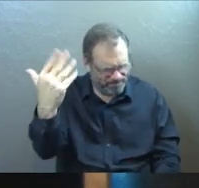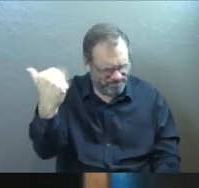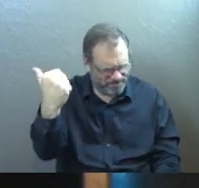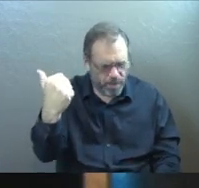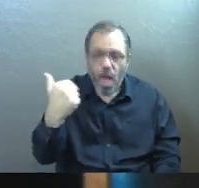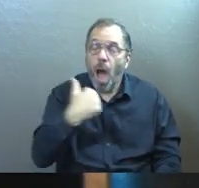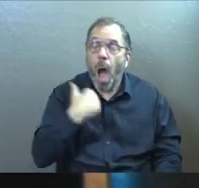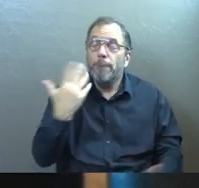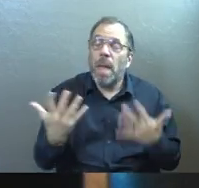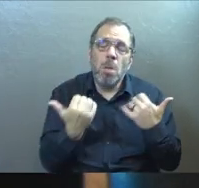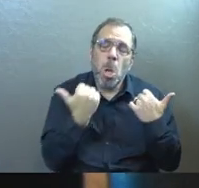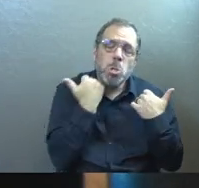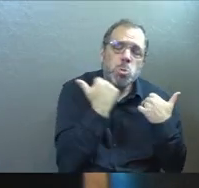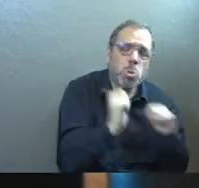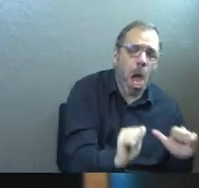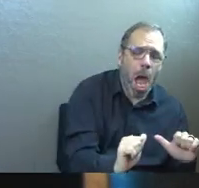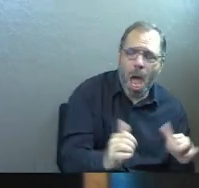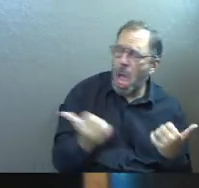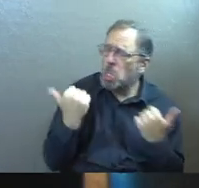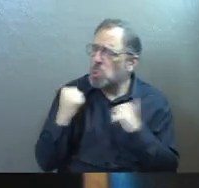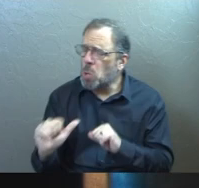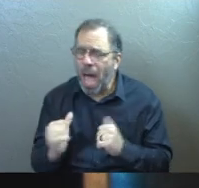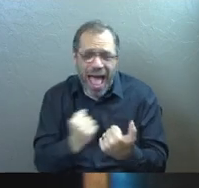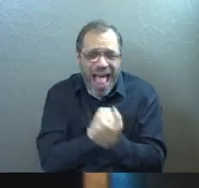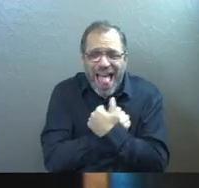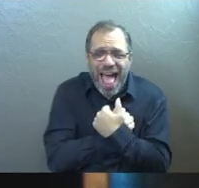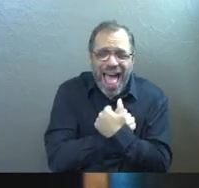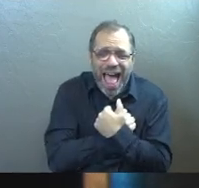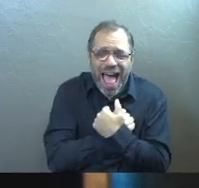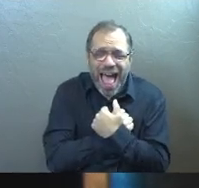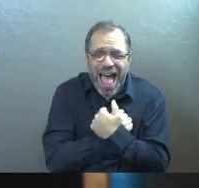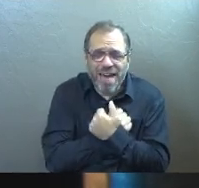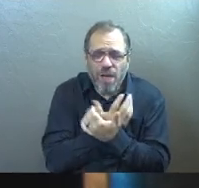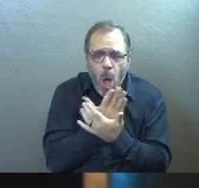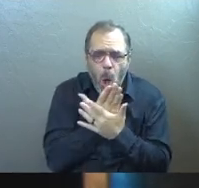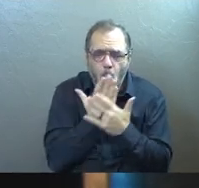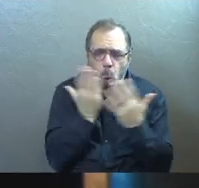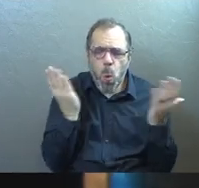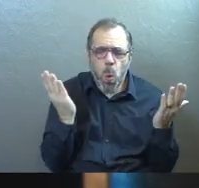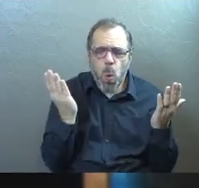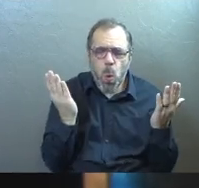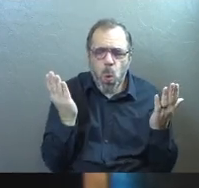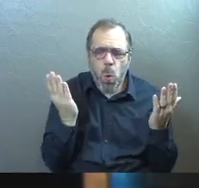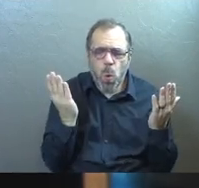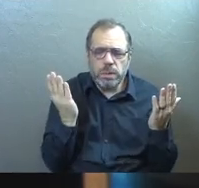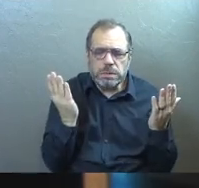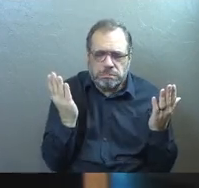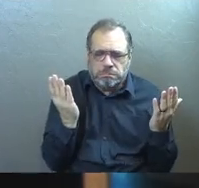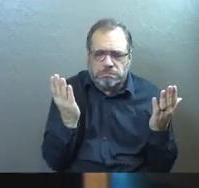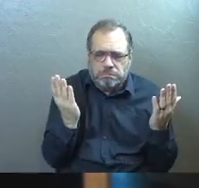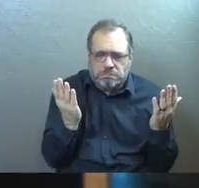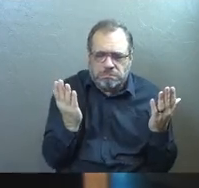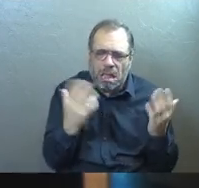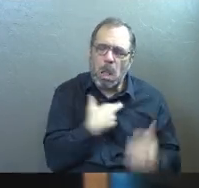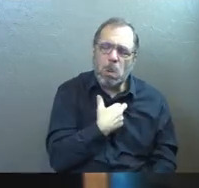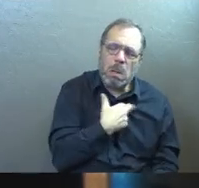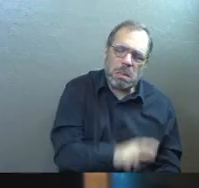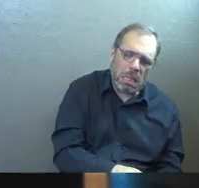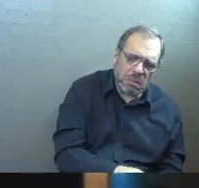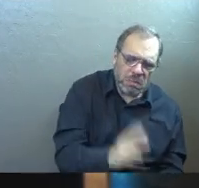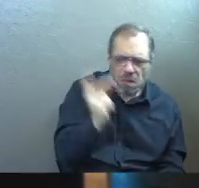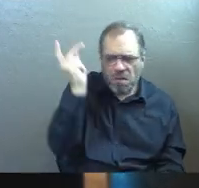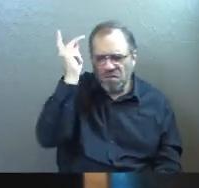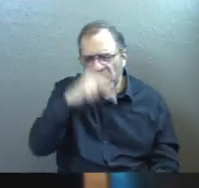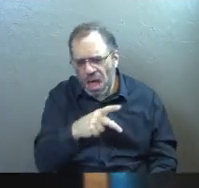And God, maybe we tried and maybe that love didn't ignite for real. It's still this whole time, it's been a religion. It's been a